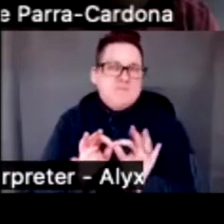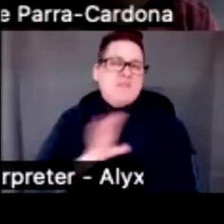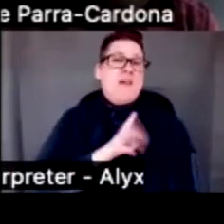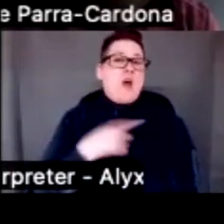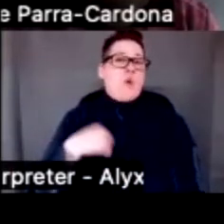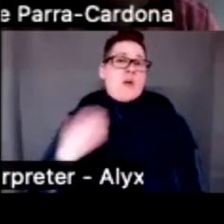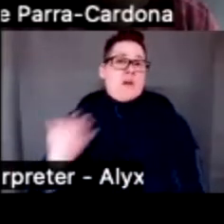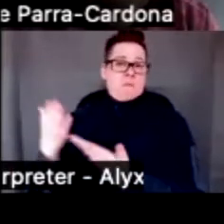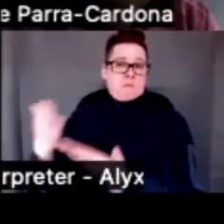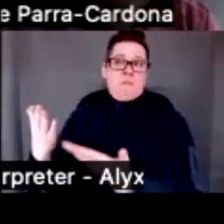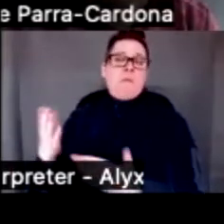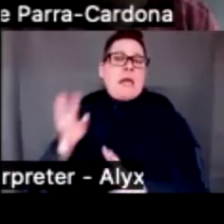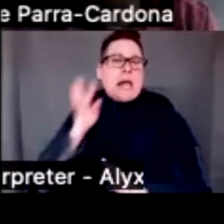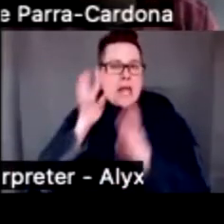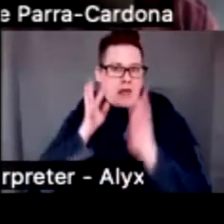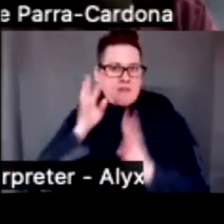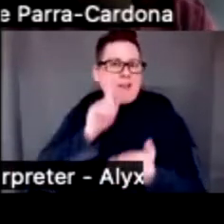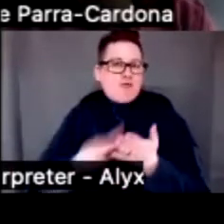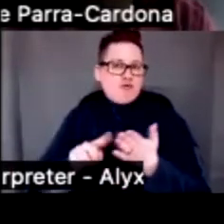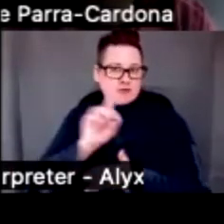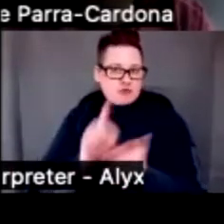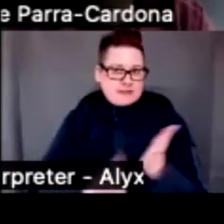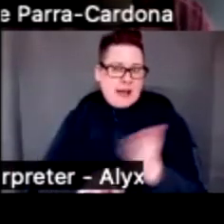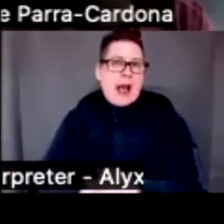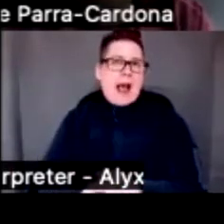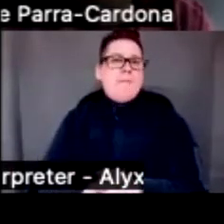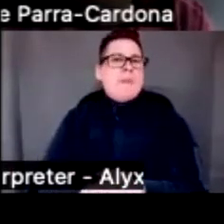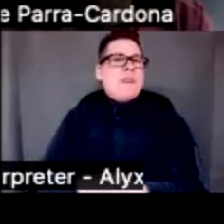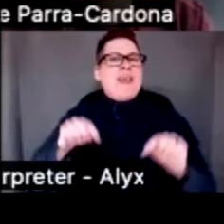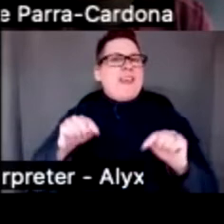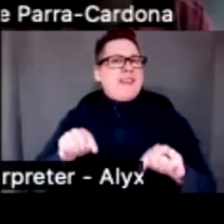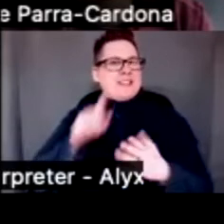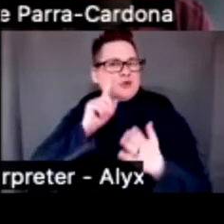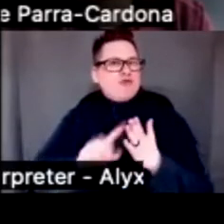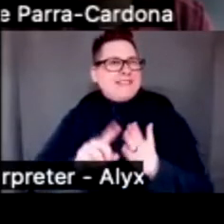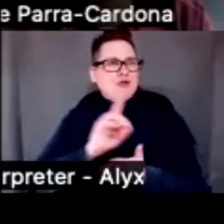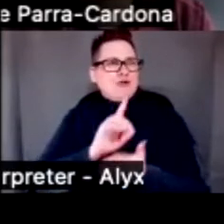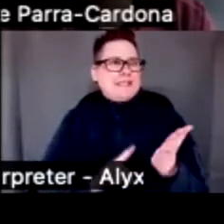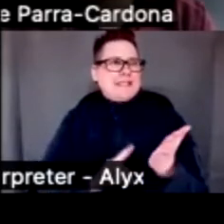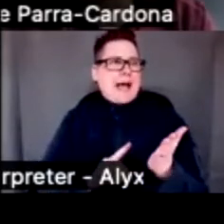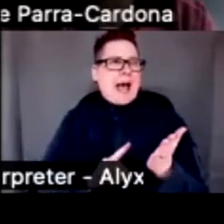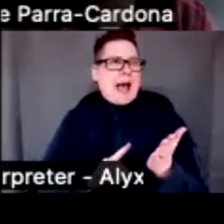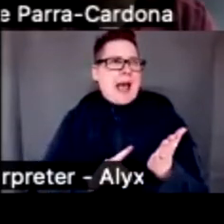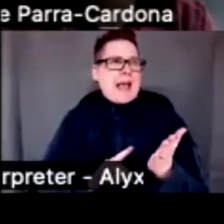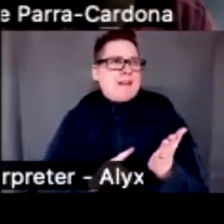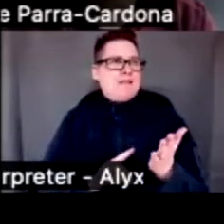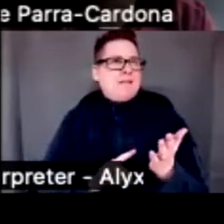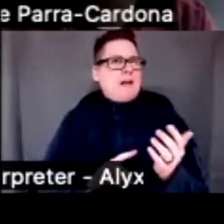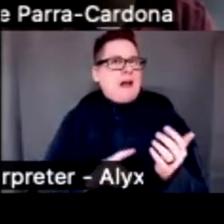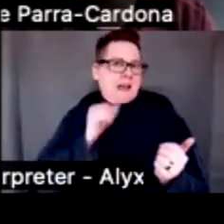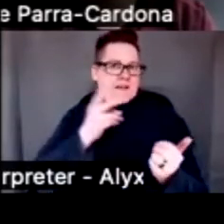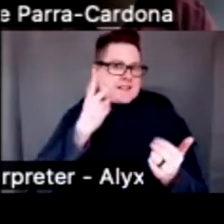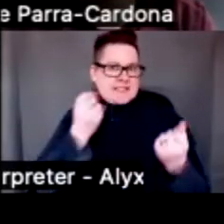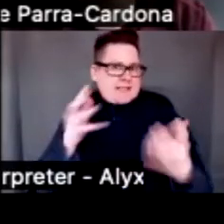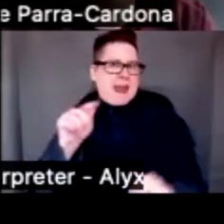was an innovative research design that it has not been. These designs are very scarce. I haven't seen